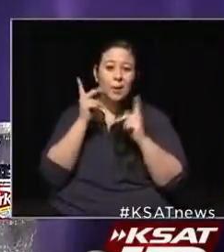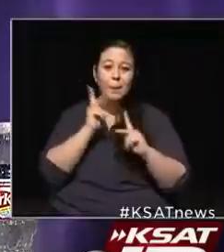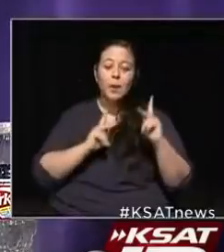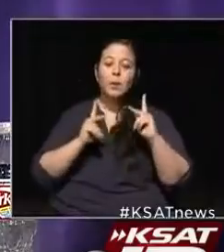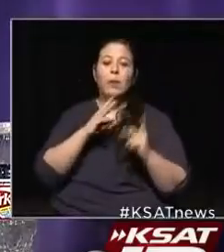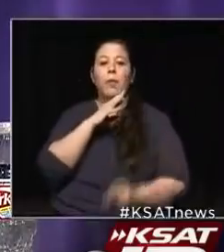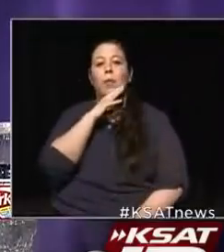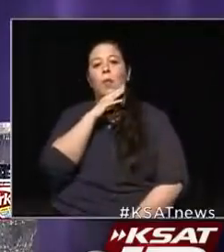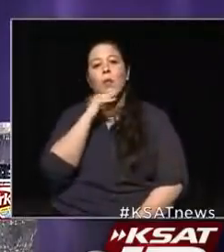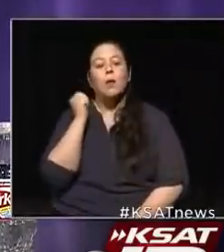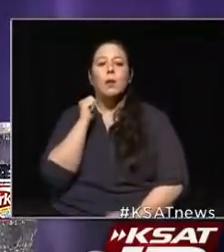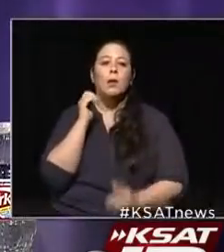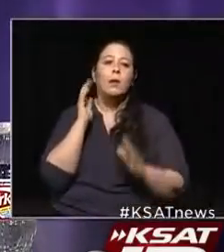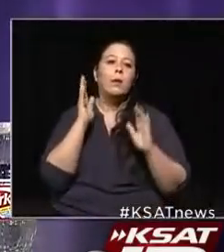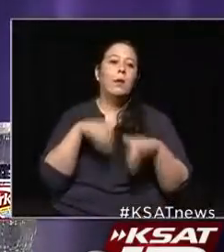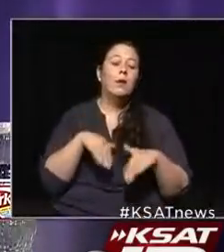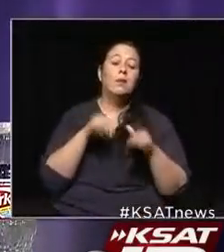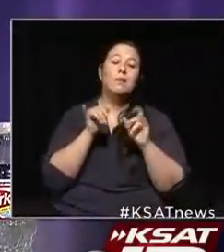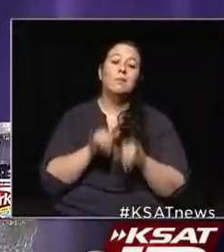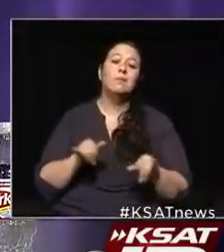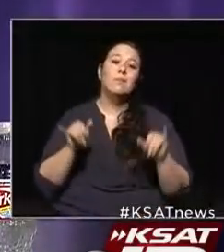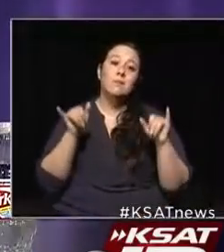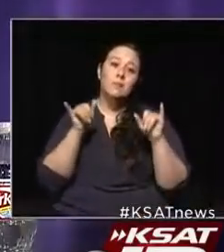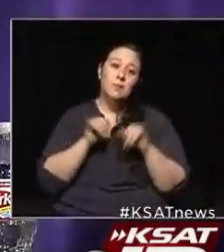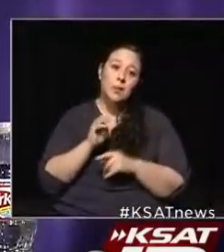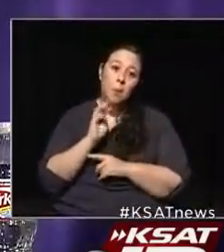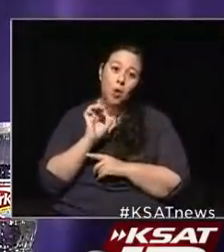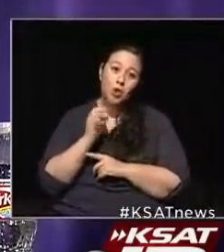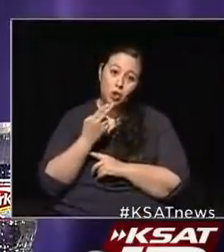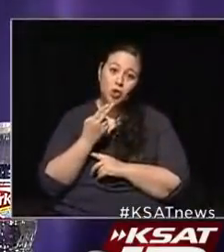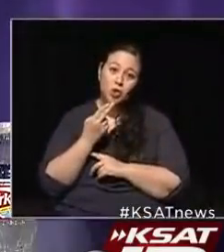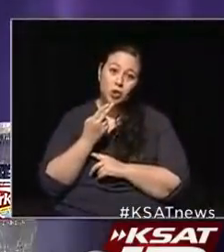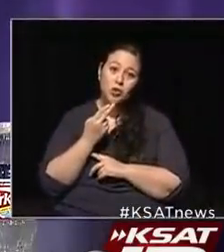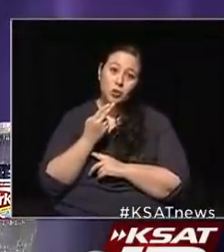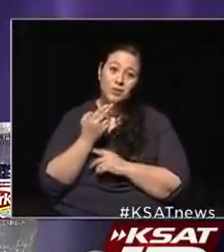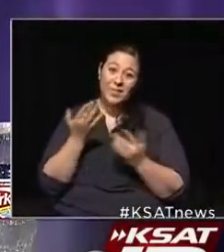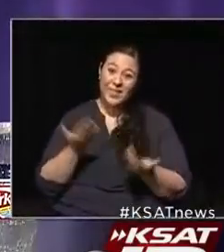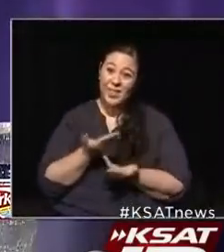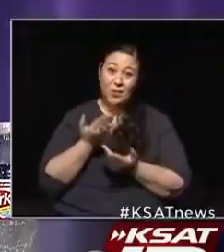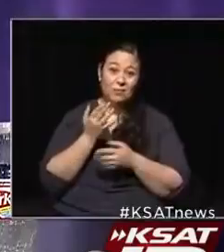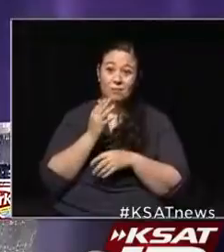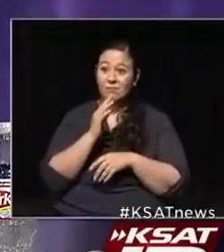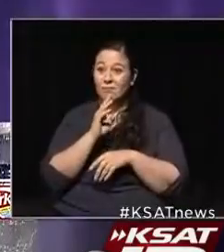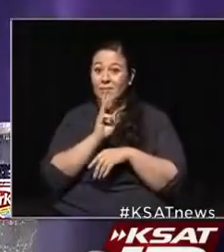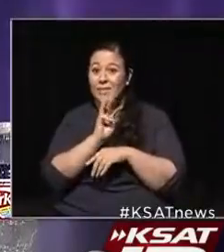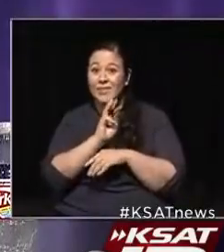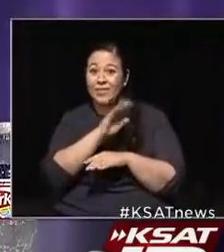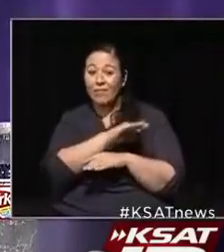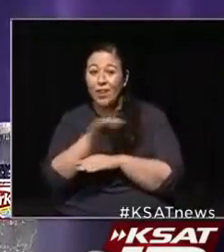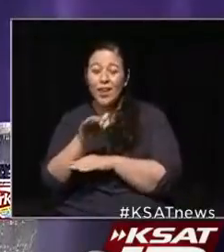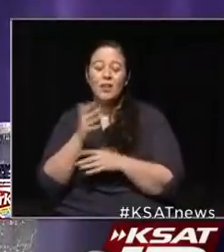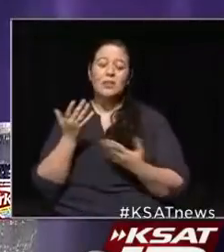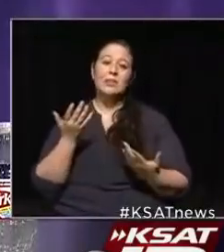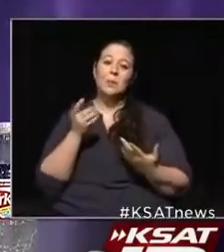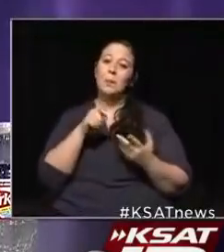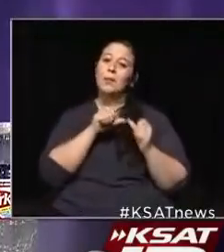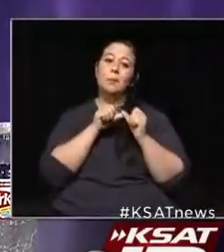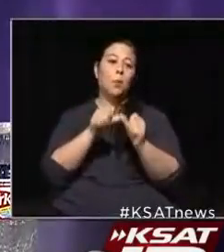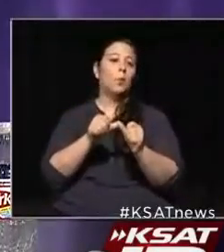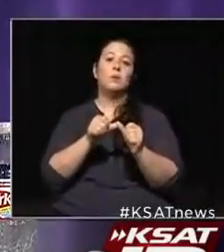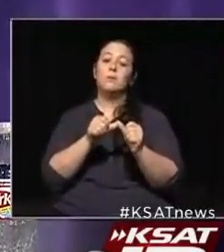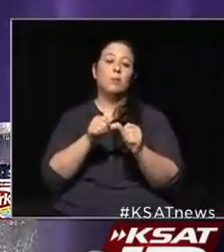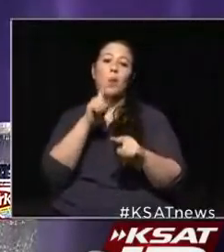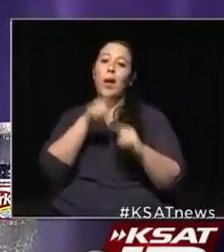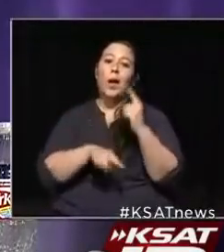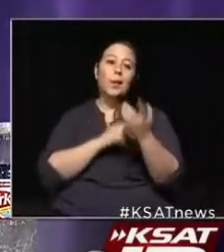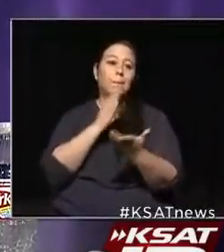tired of this, and we've been doing this since March. Can you believe that? Here at 7 o'clock every night. But we've to keep going. We can't